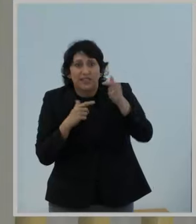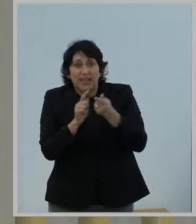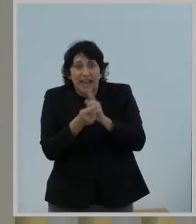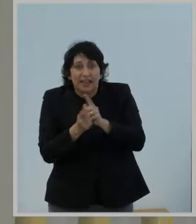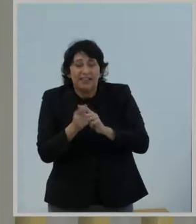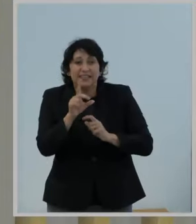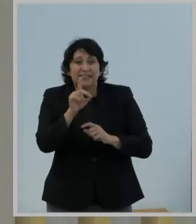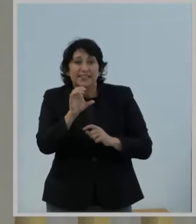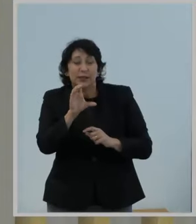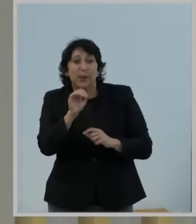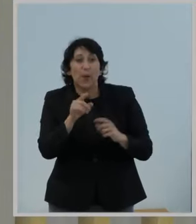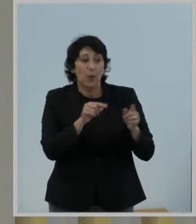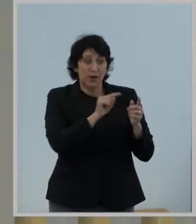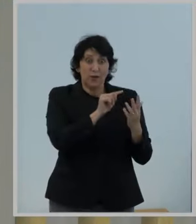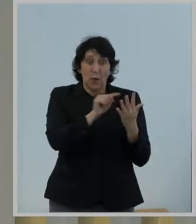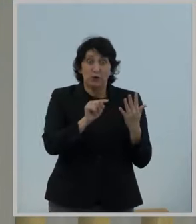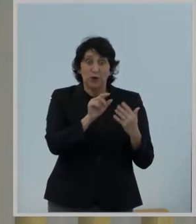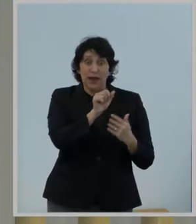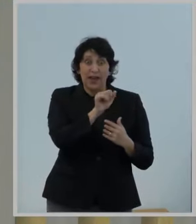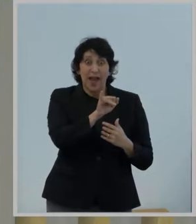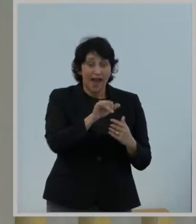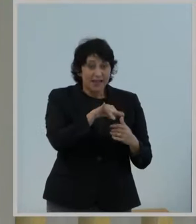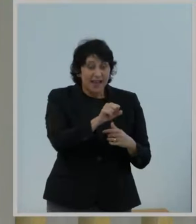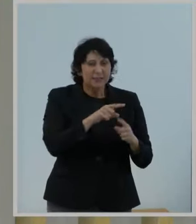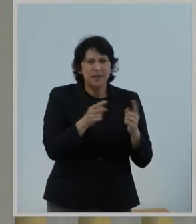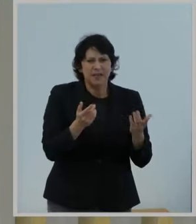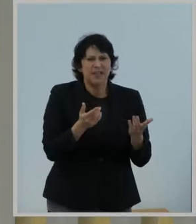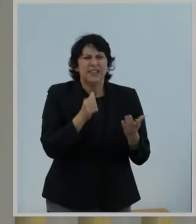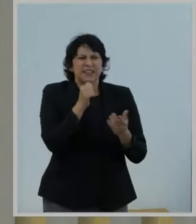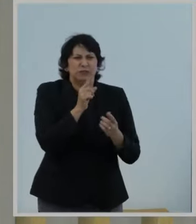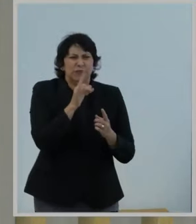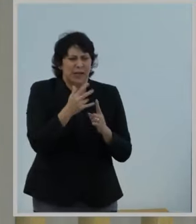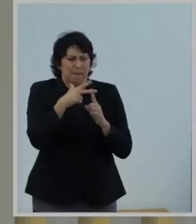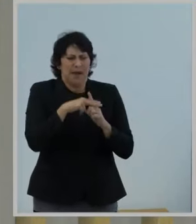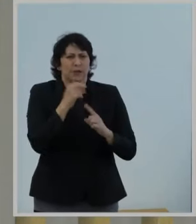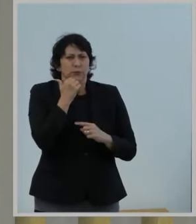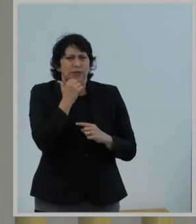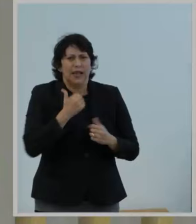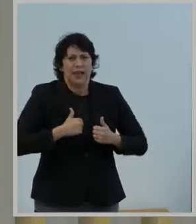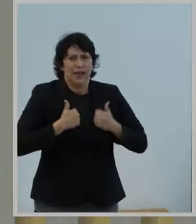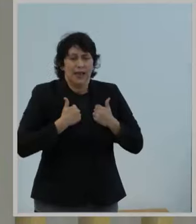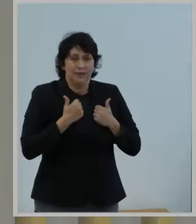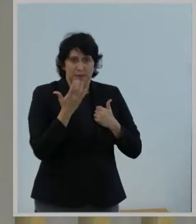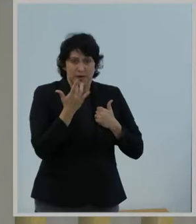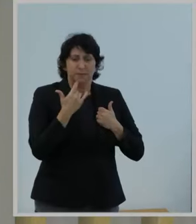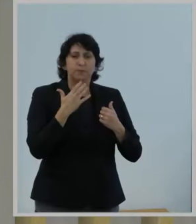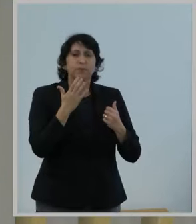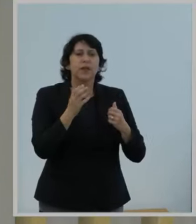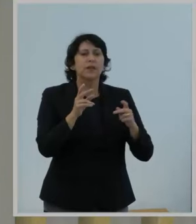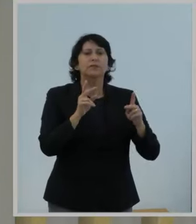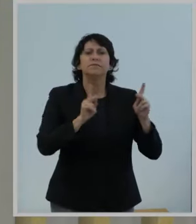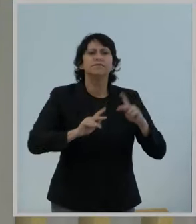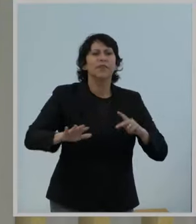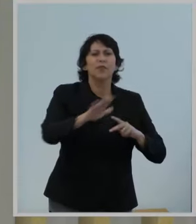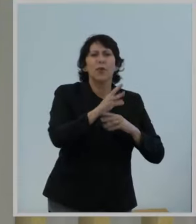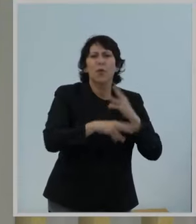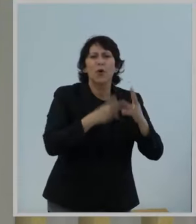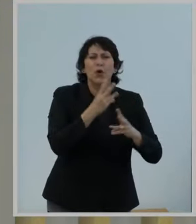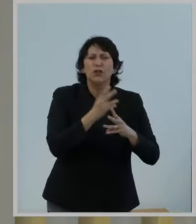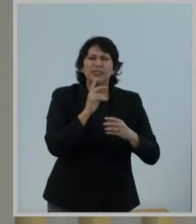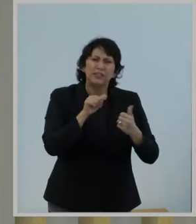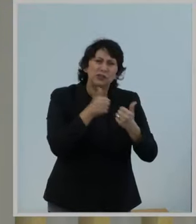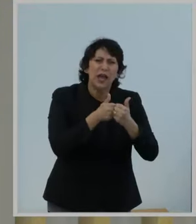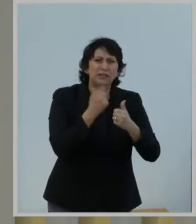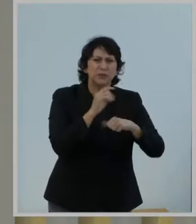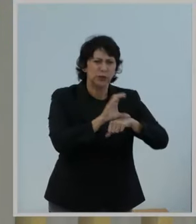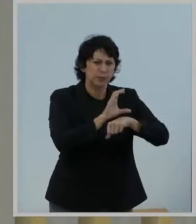cash out into real tangible improvements in daily life. And that's because the physical world is hard for computers to deal with. You need a